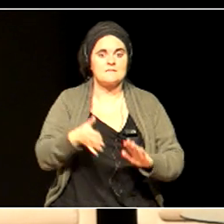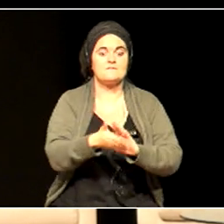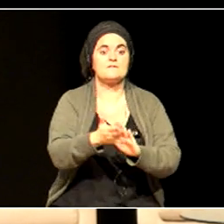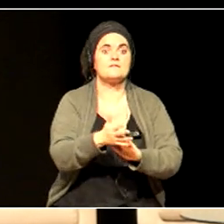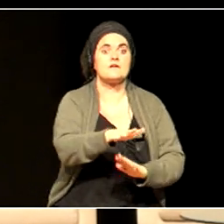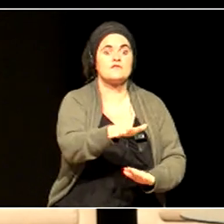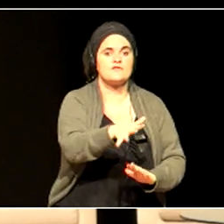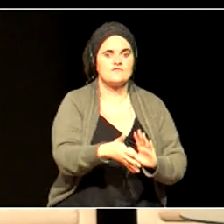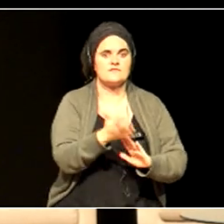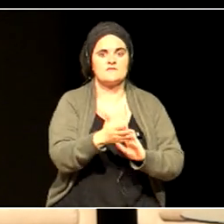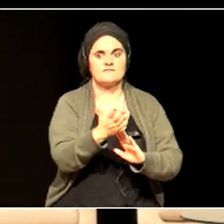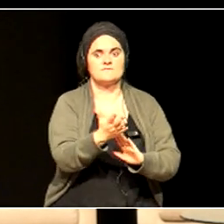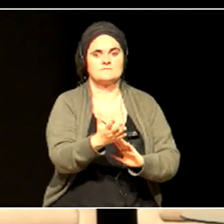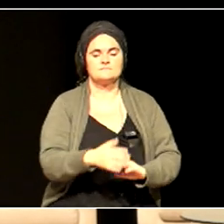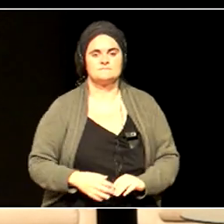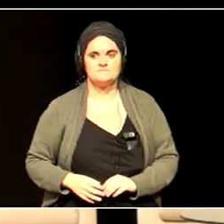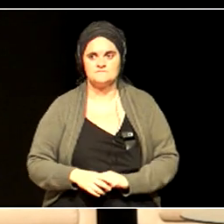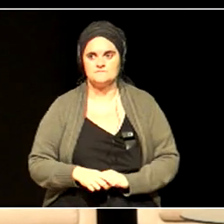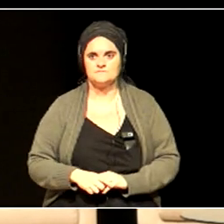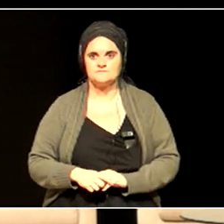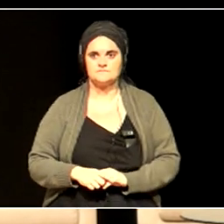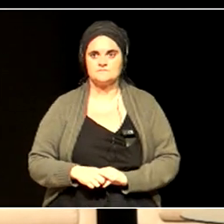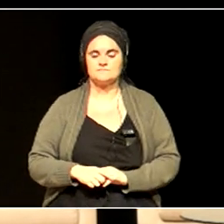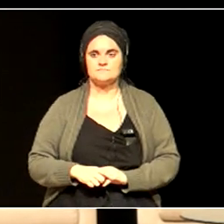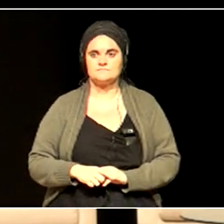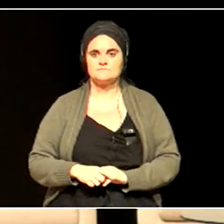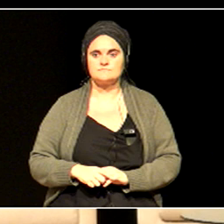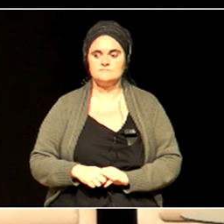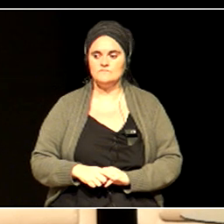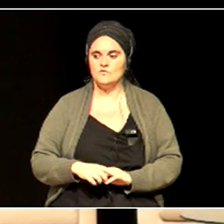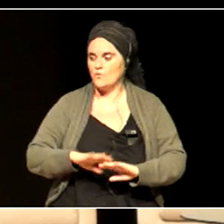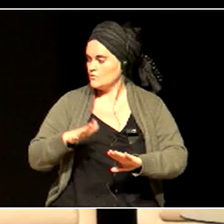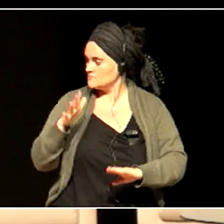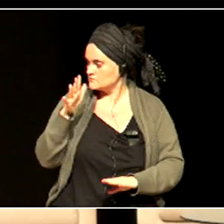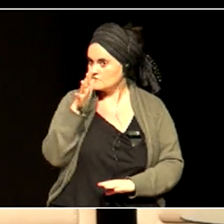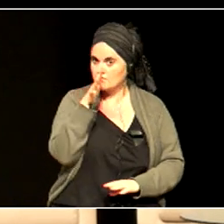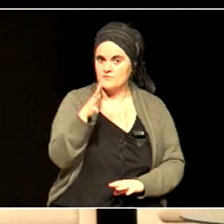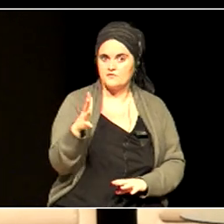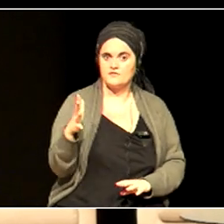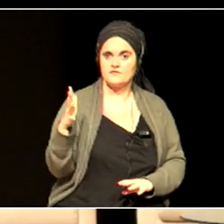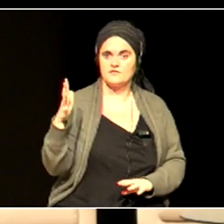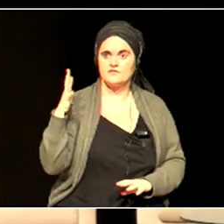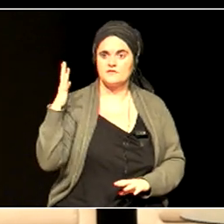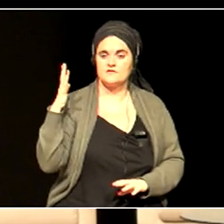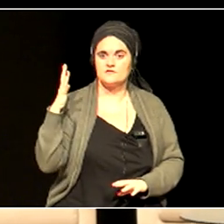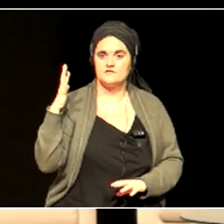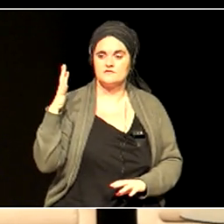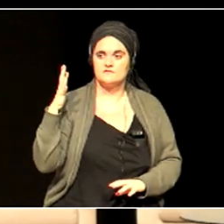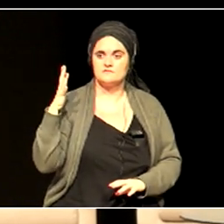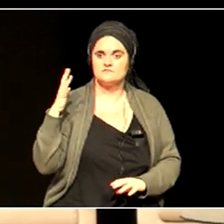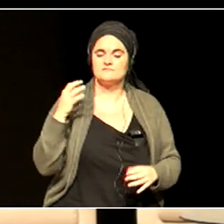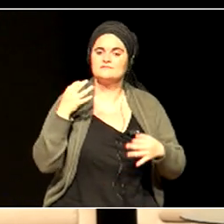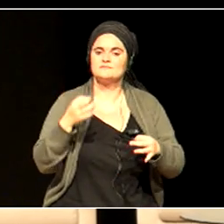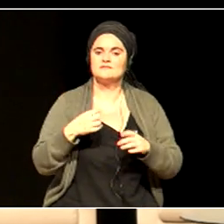The last five years have all been the hottest years on record.